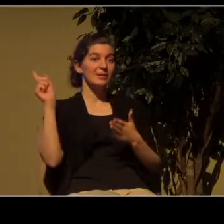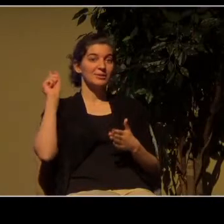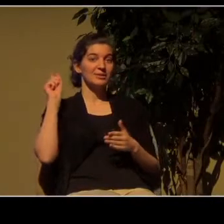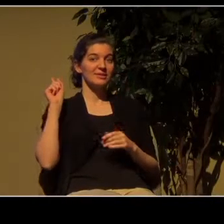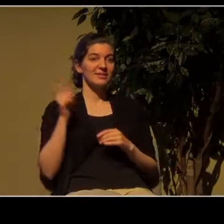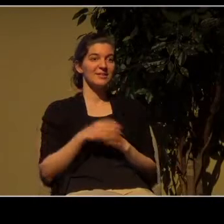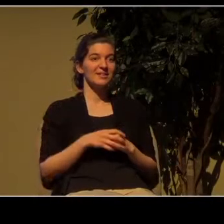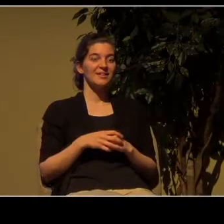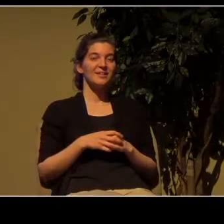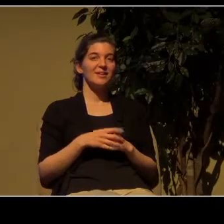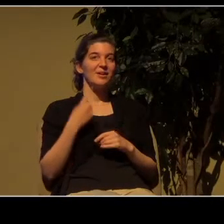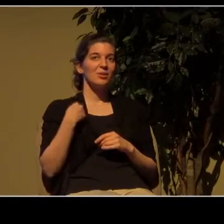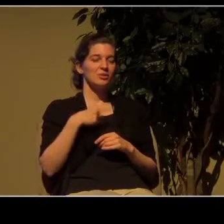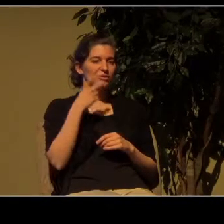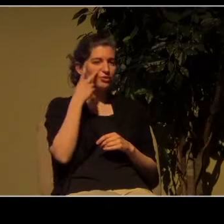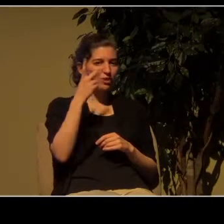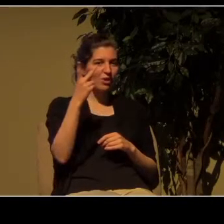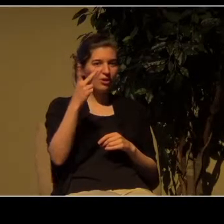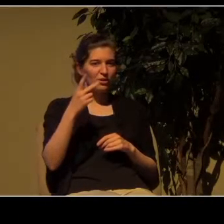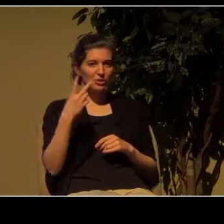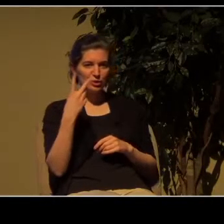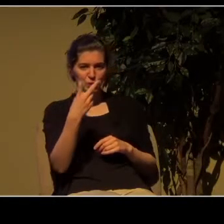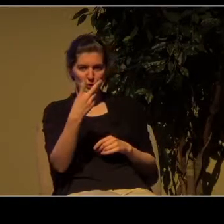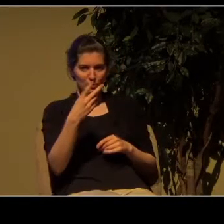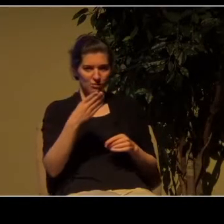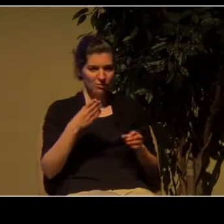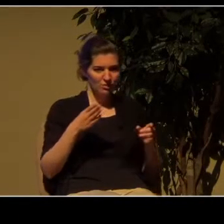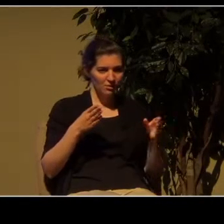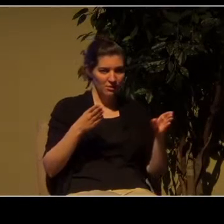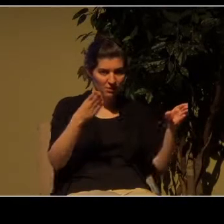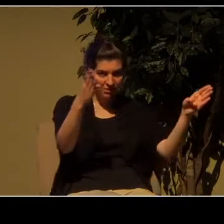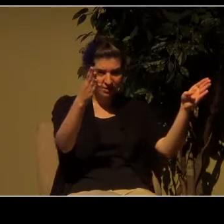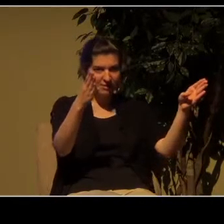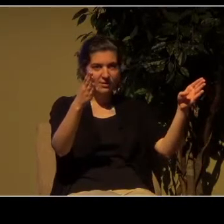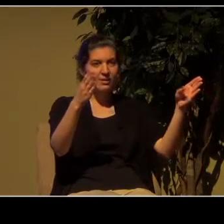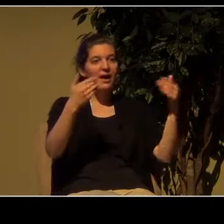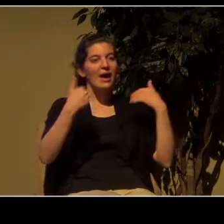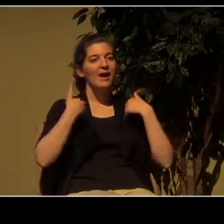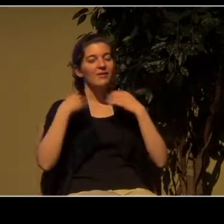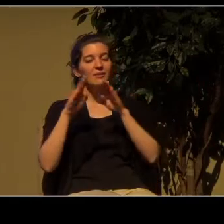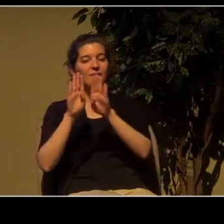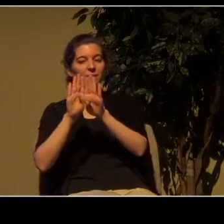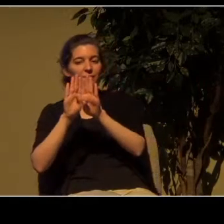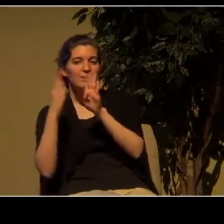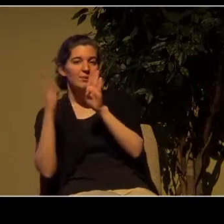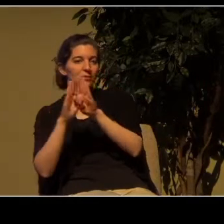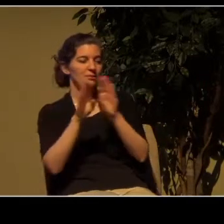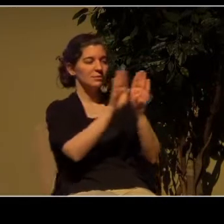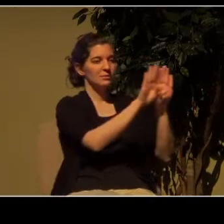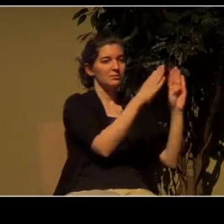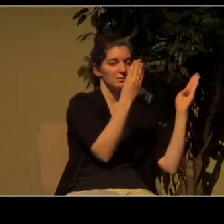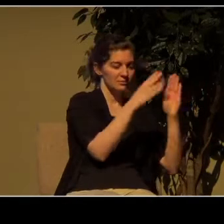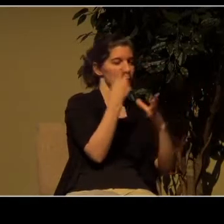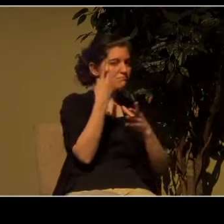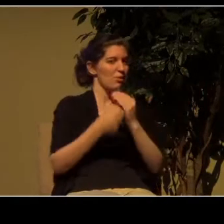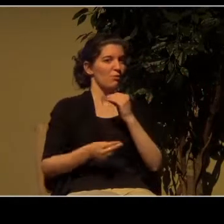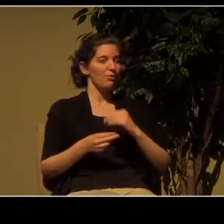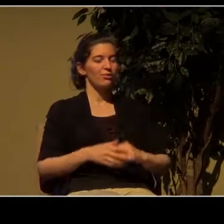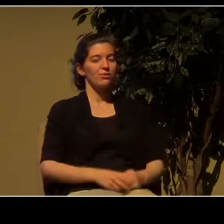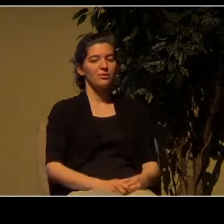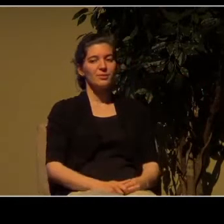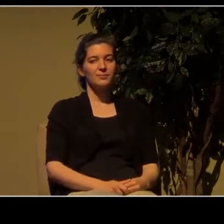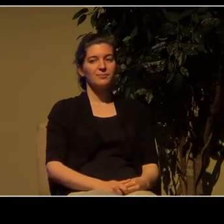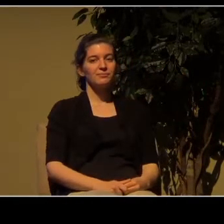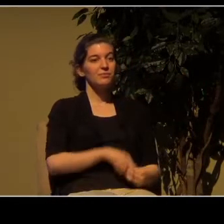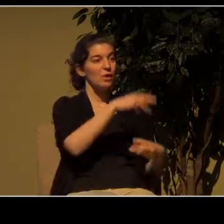each of the two ways has a gate and the world has